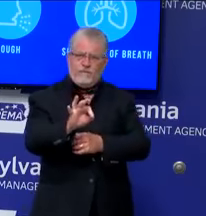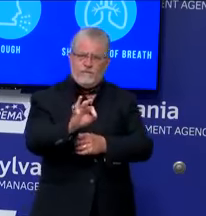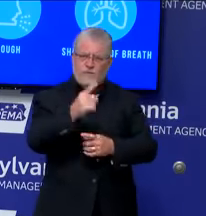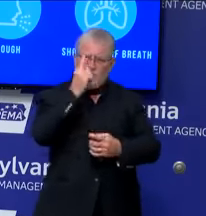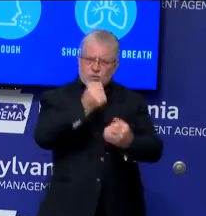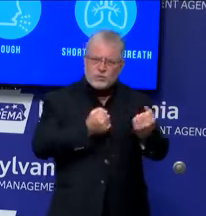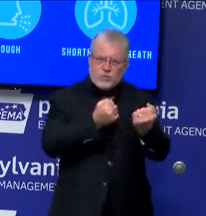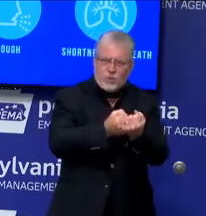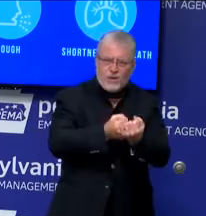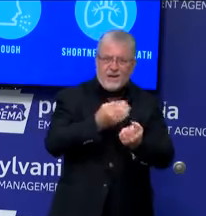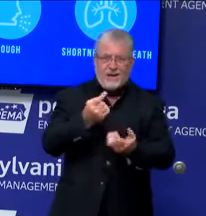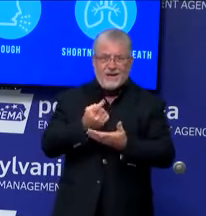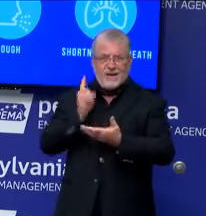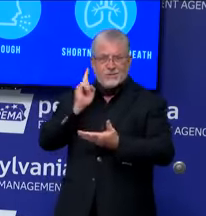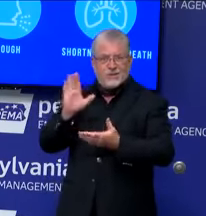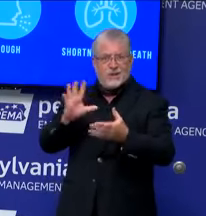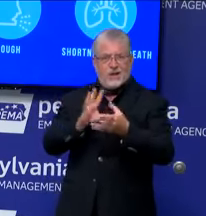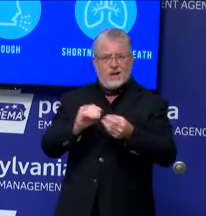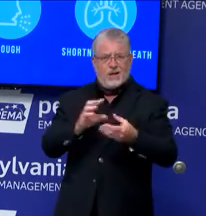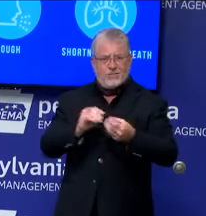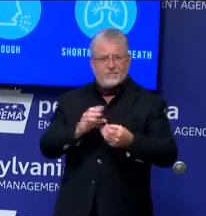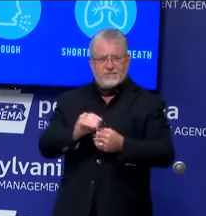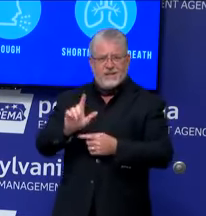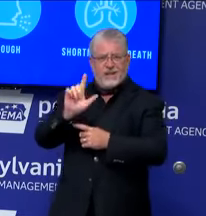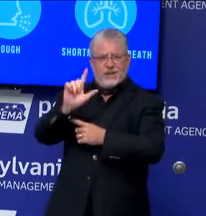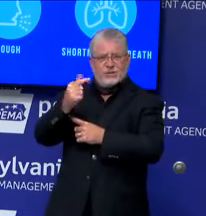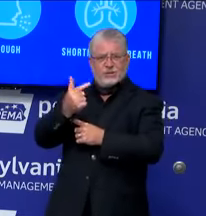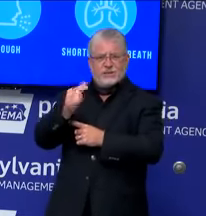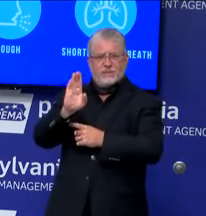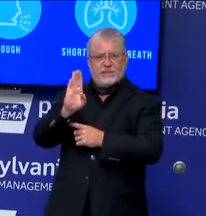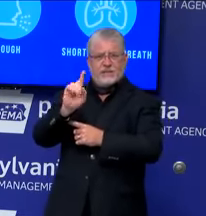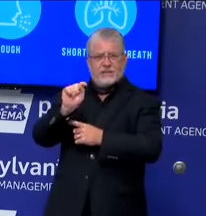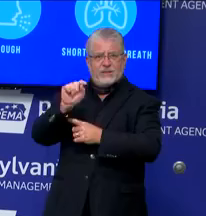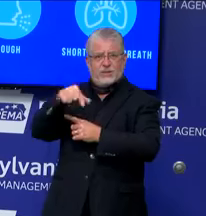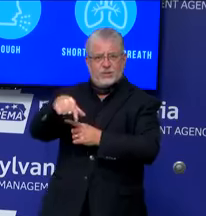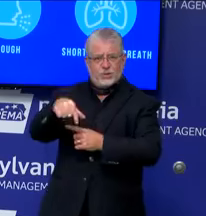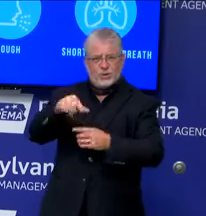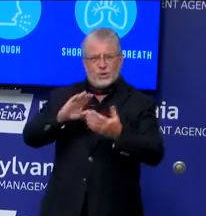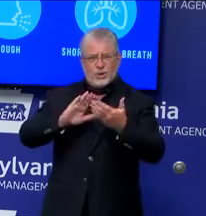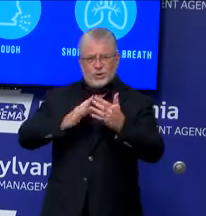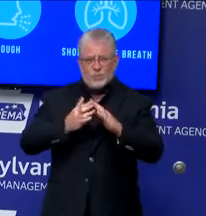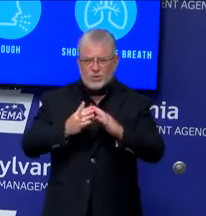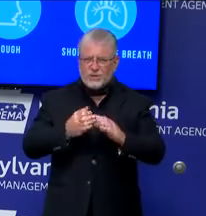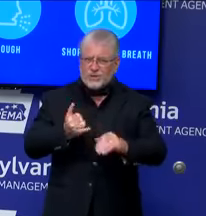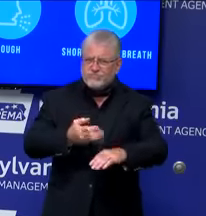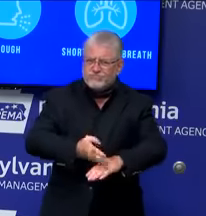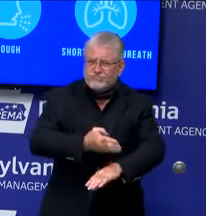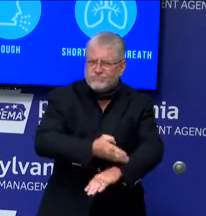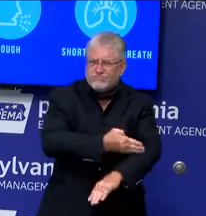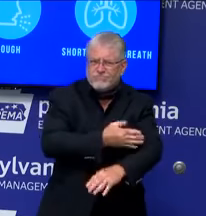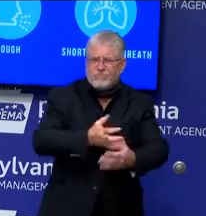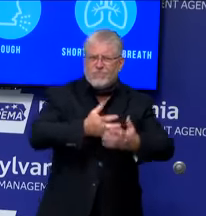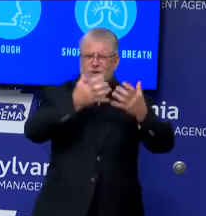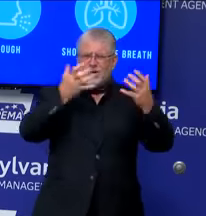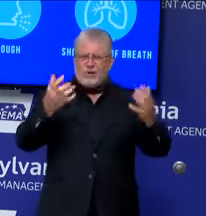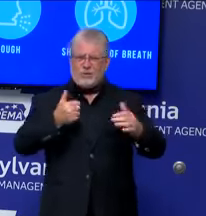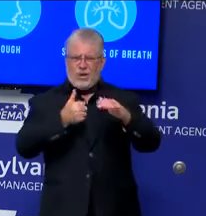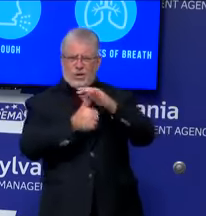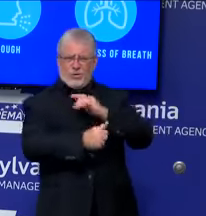LGBTQ community has made so much progress under Governor Wolf and his leadership during his time in office.